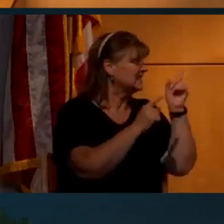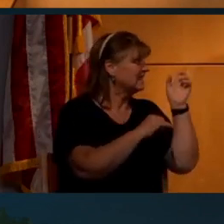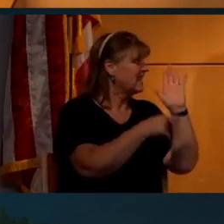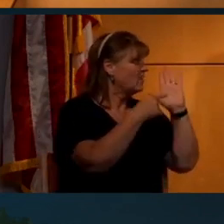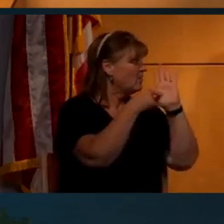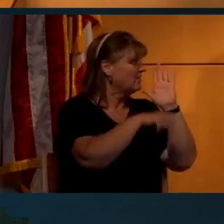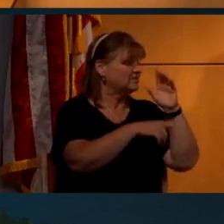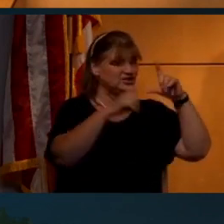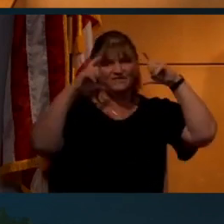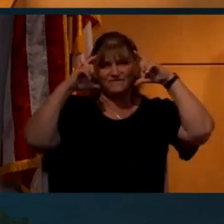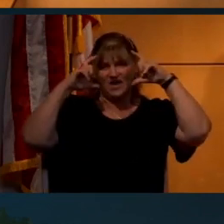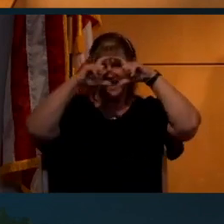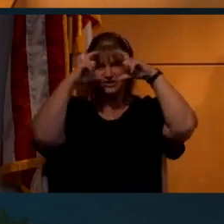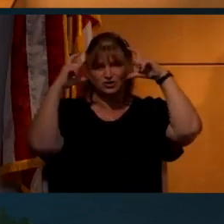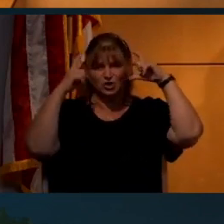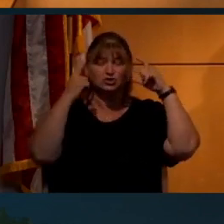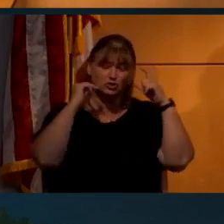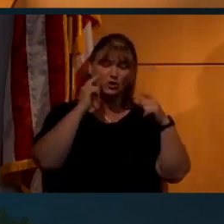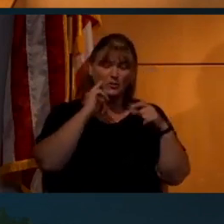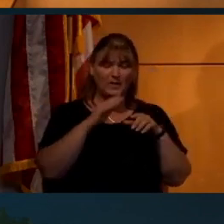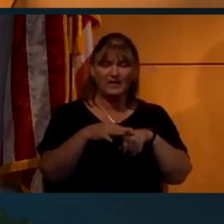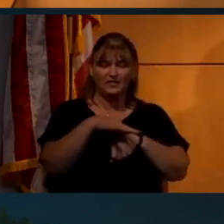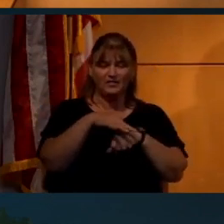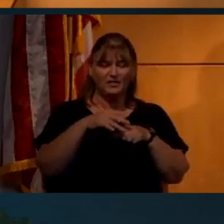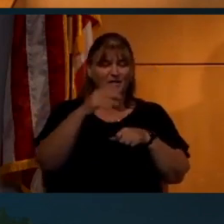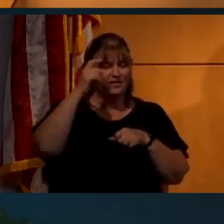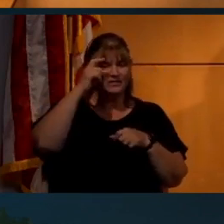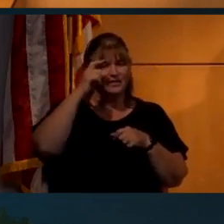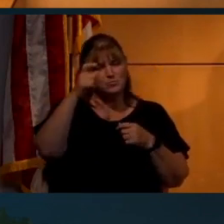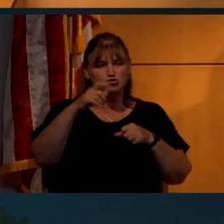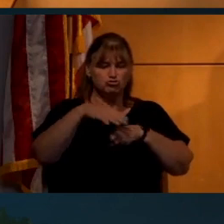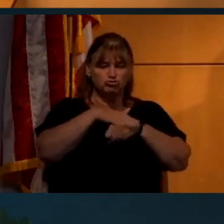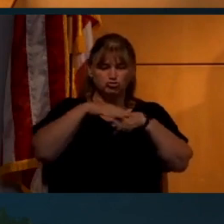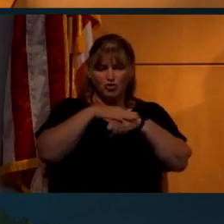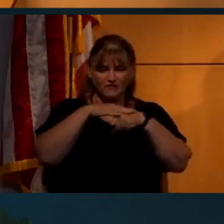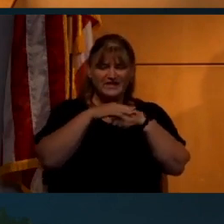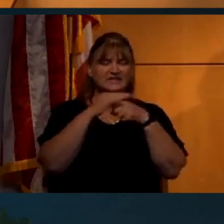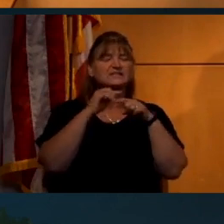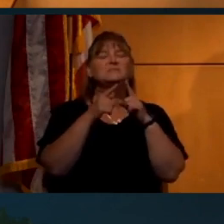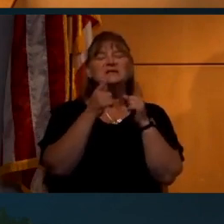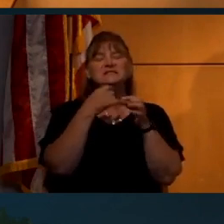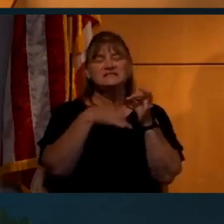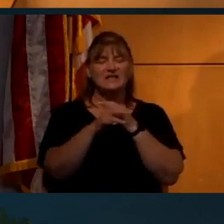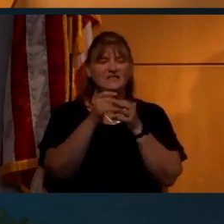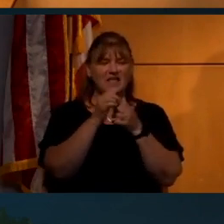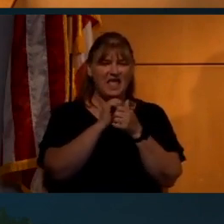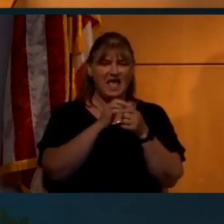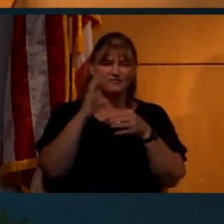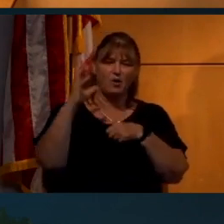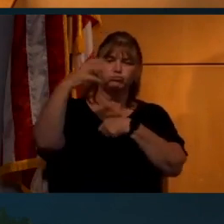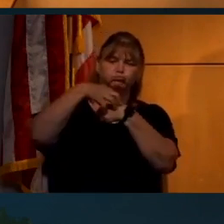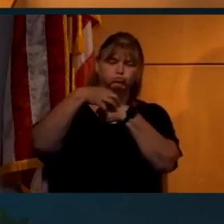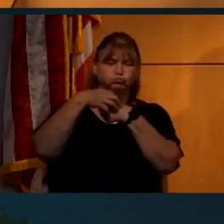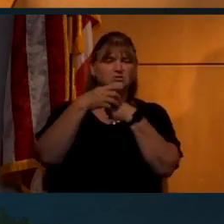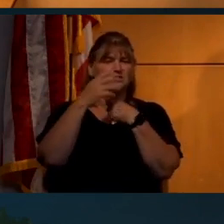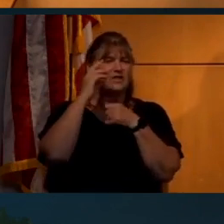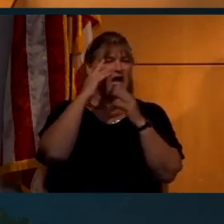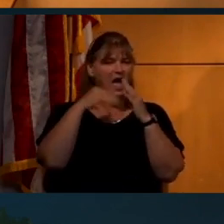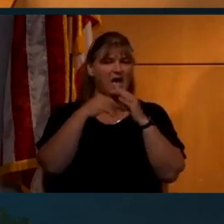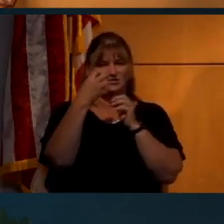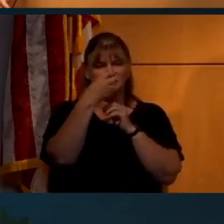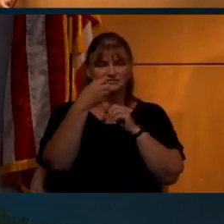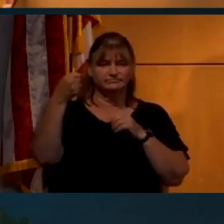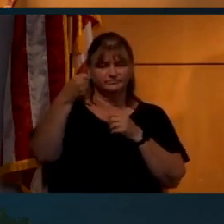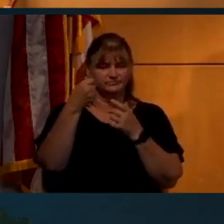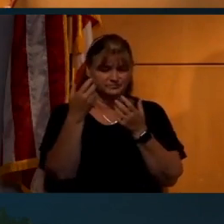reflection in his visor, which would have normally been the lunar surface. They put the mansion on their vineyard there and put in the